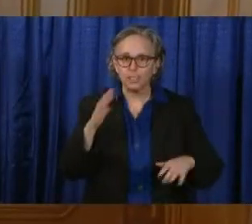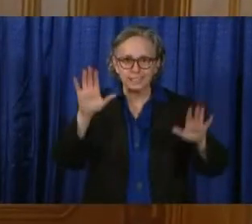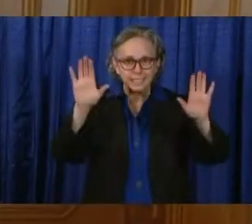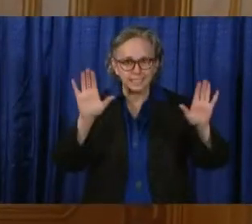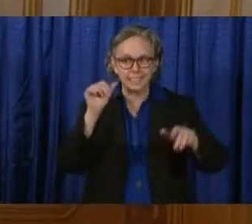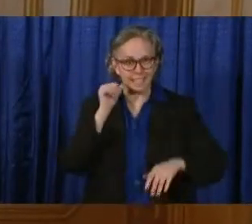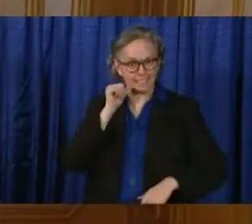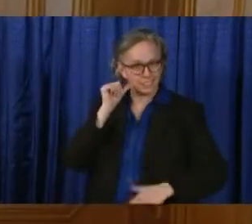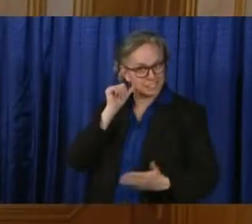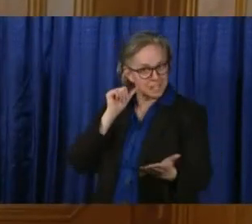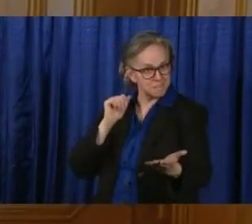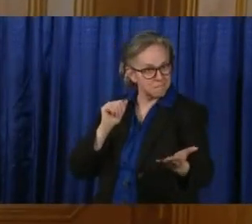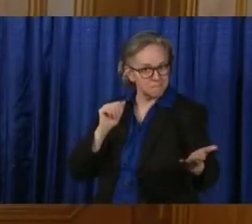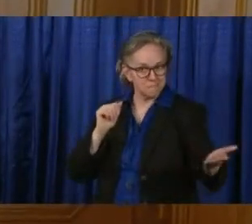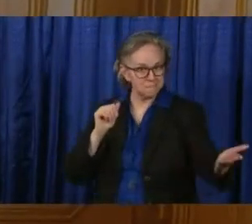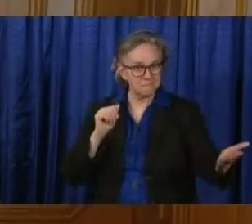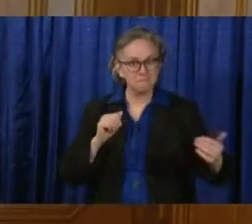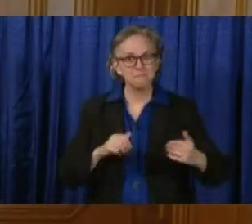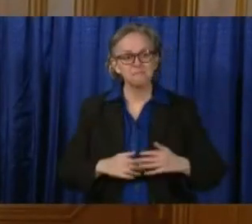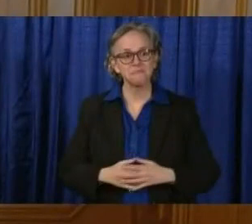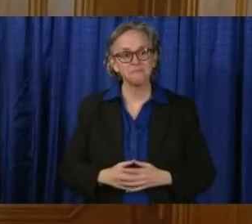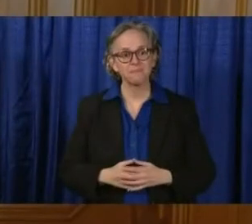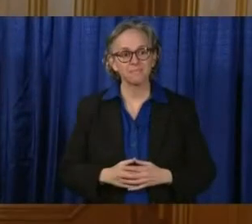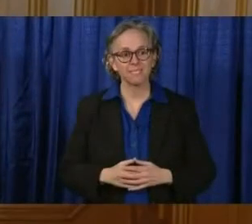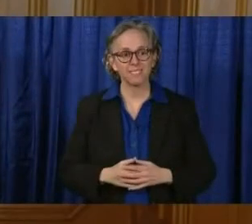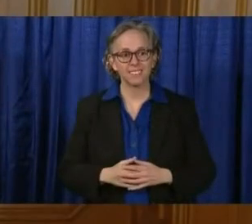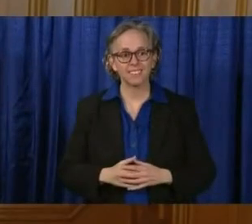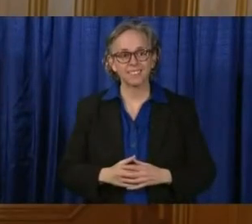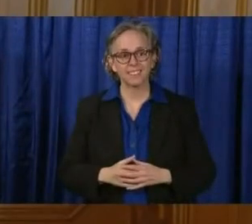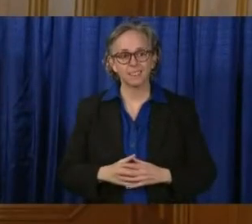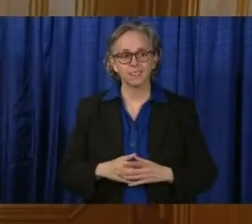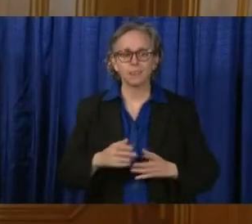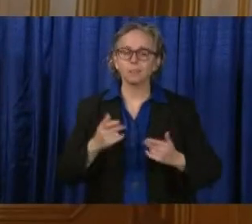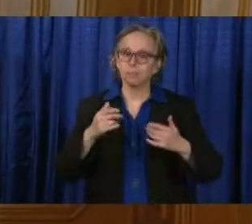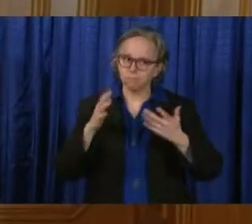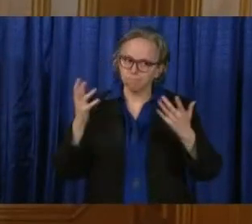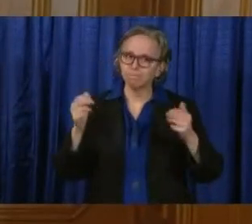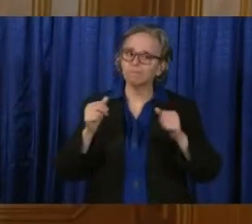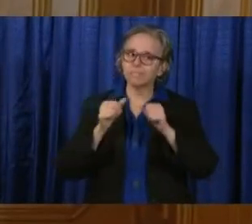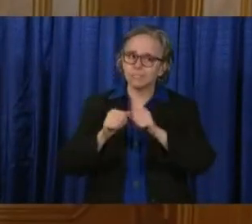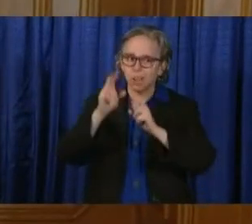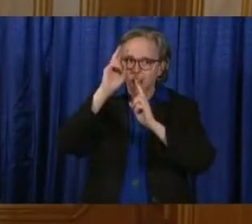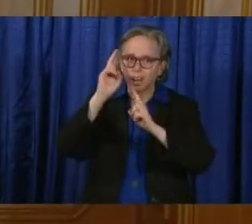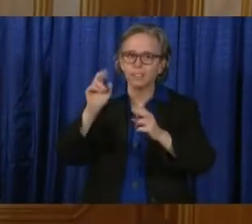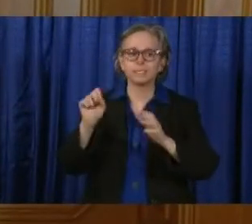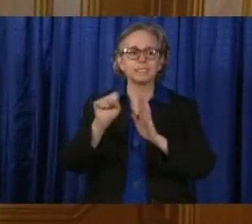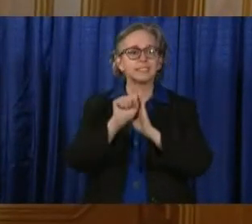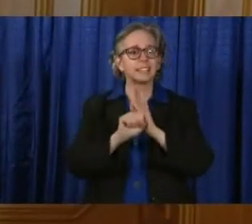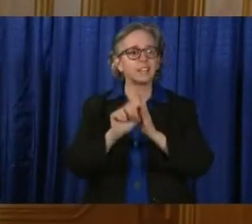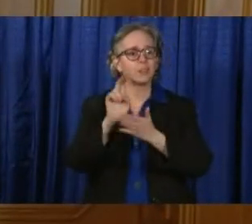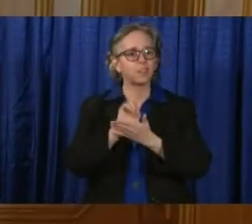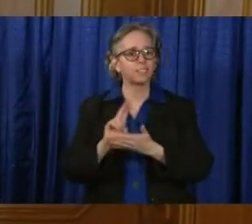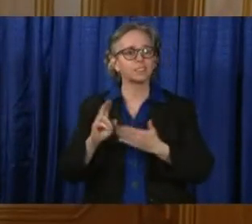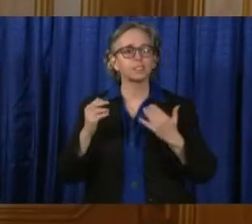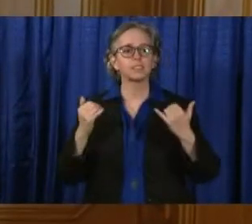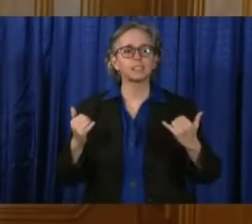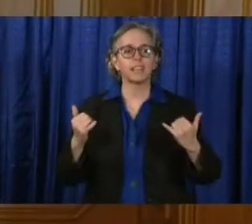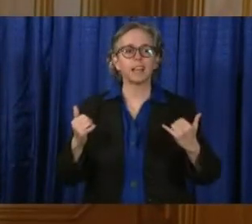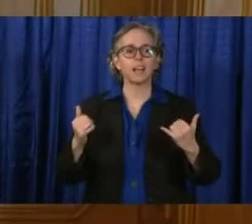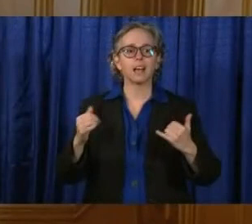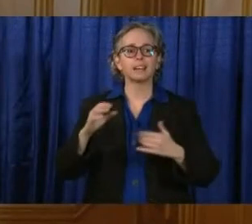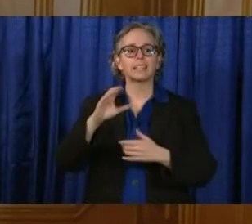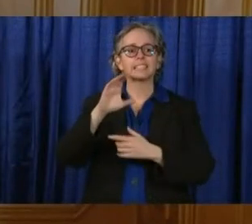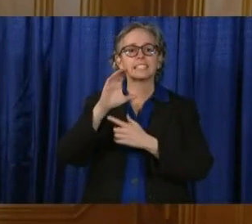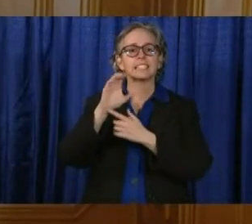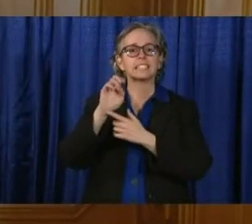I continue to try to honor our state universities, today I have central states tie on. Many, many years ago